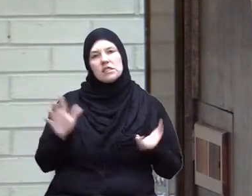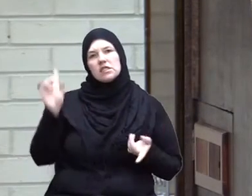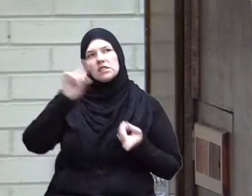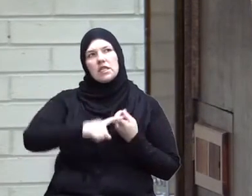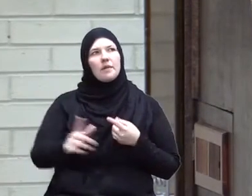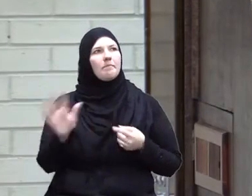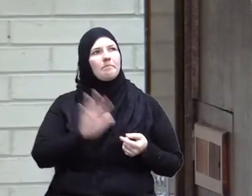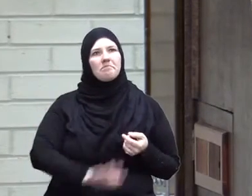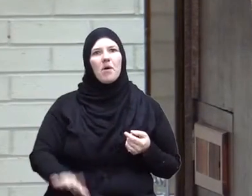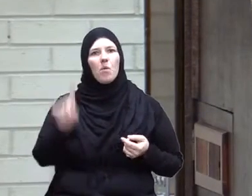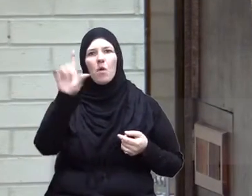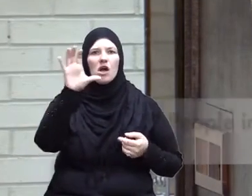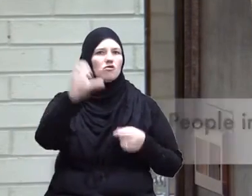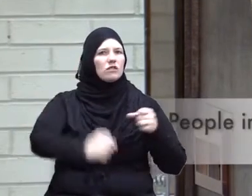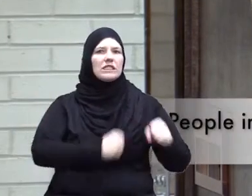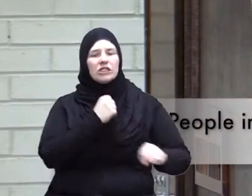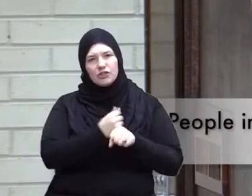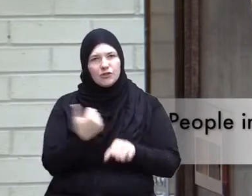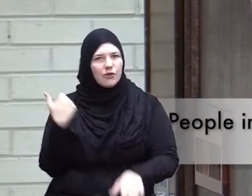a hundred years ago